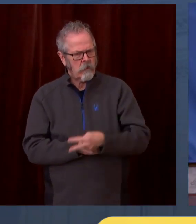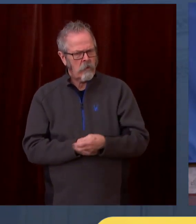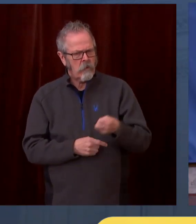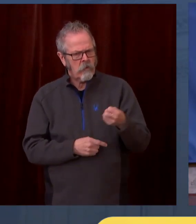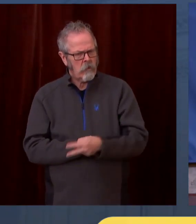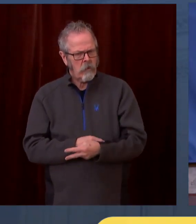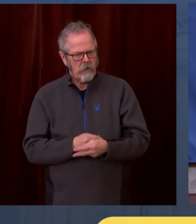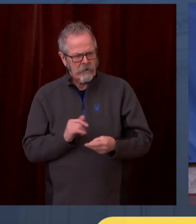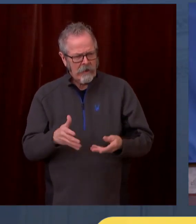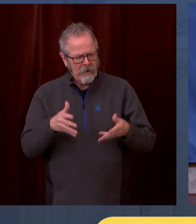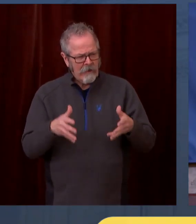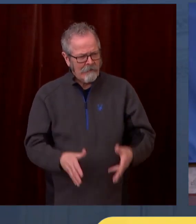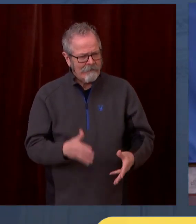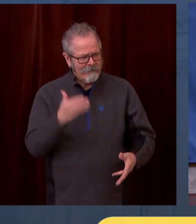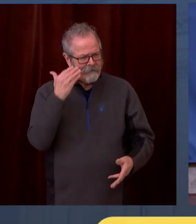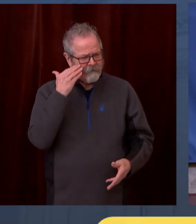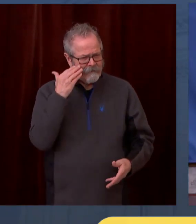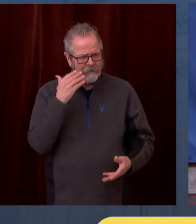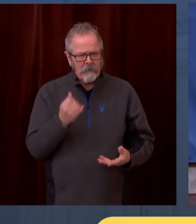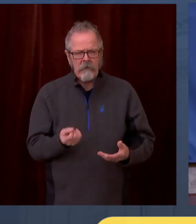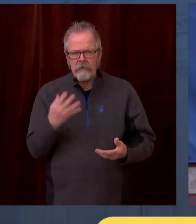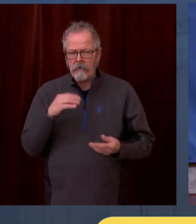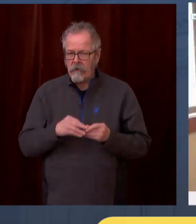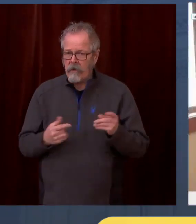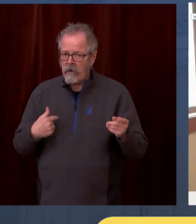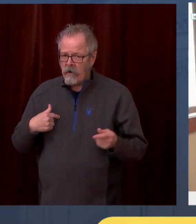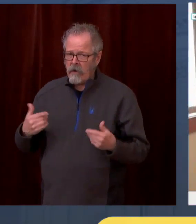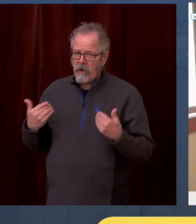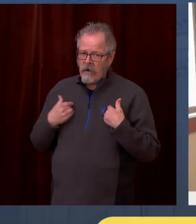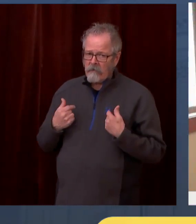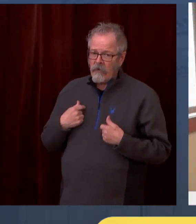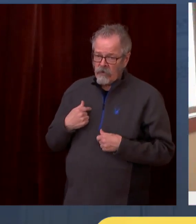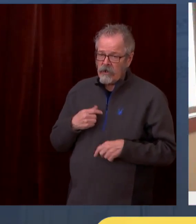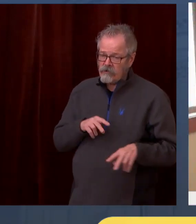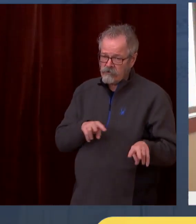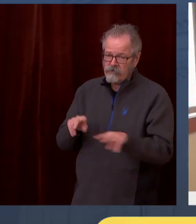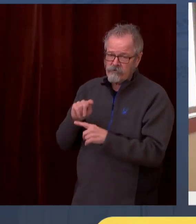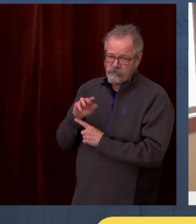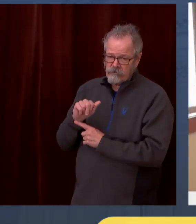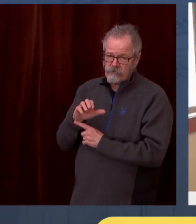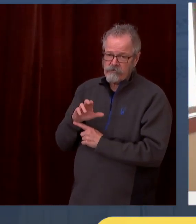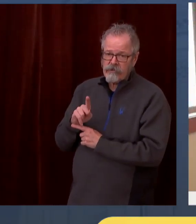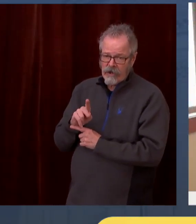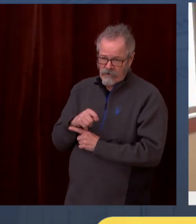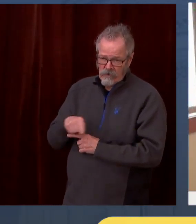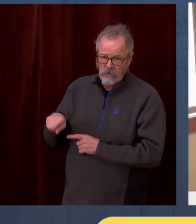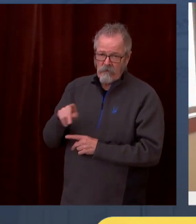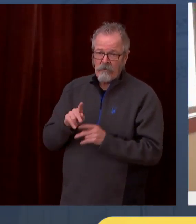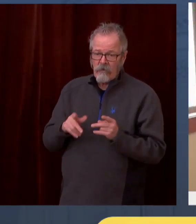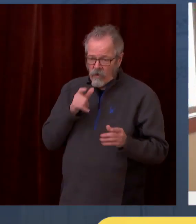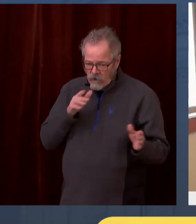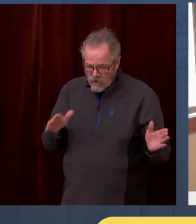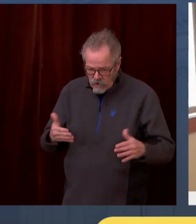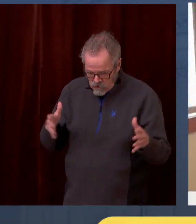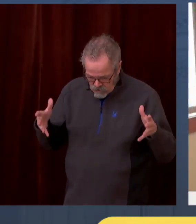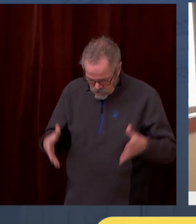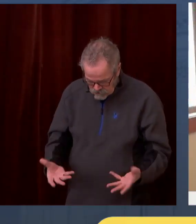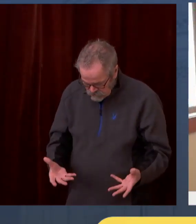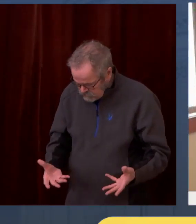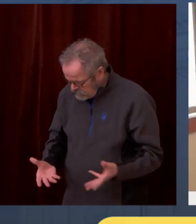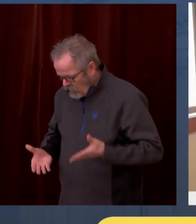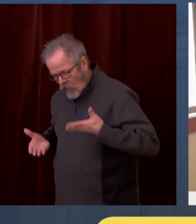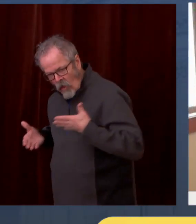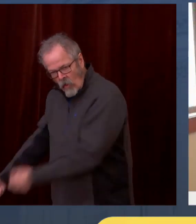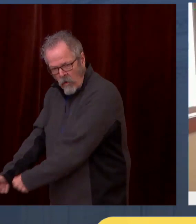Yeah, we are tracking vaccine waste. So you could email the DOH PIO box and get the